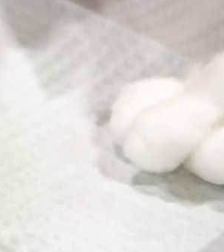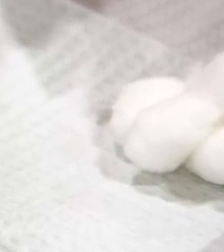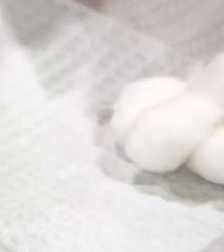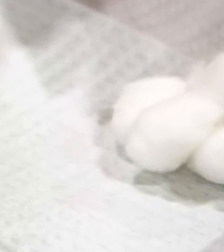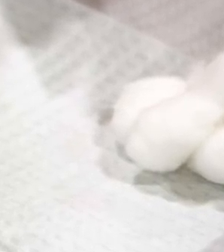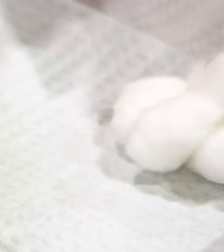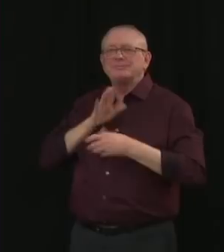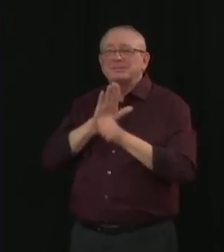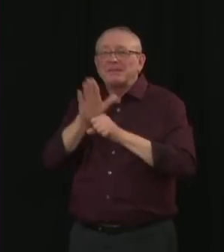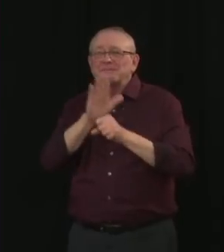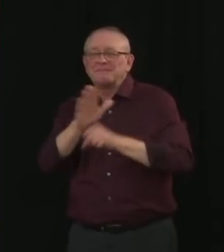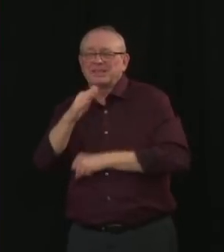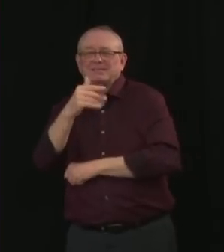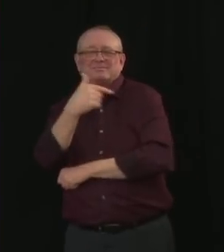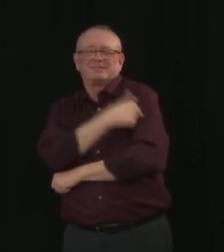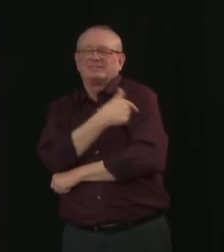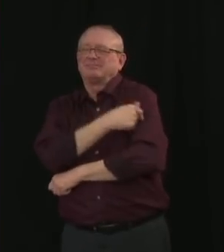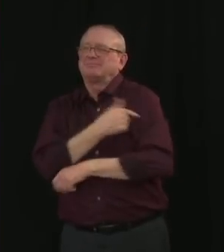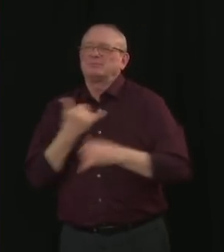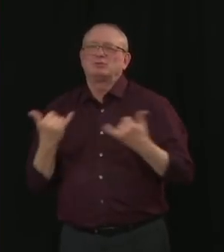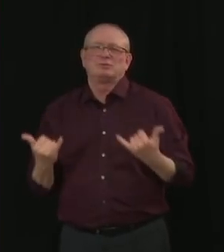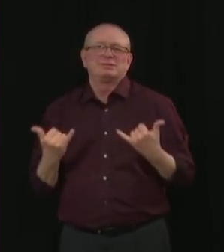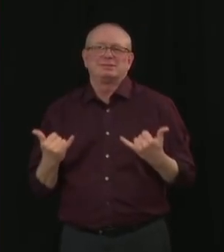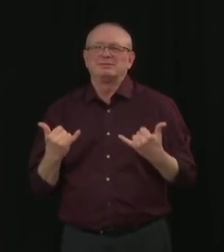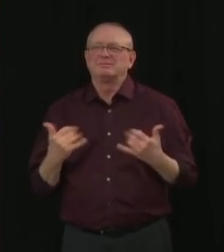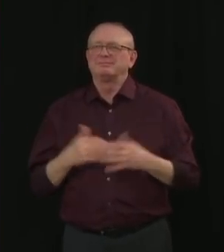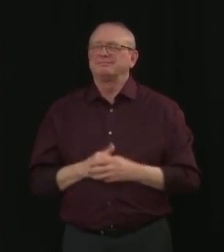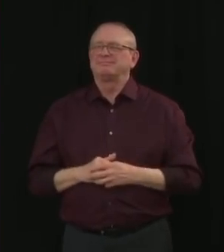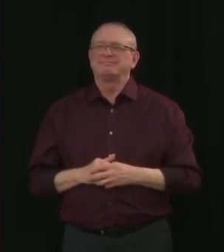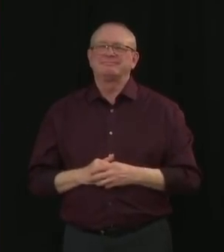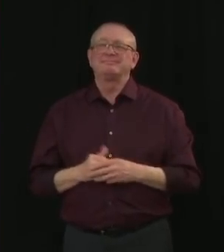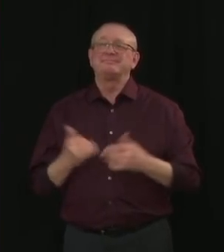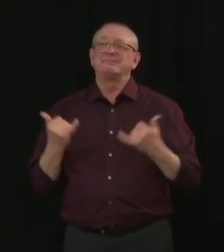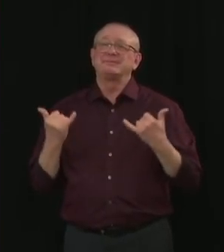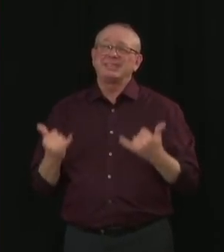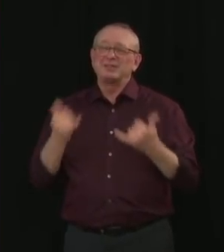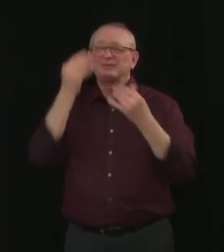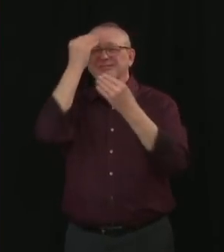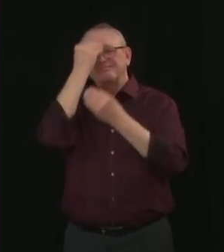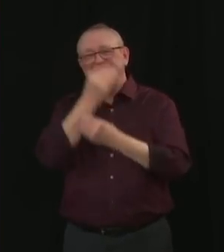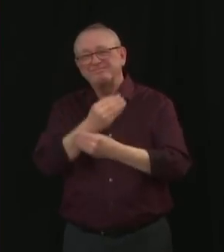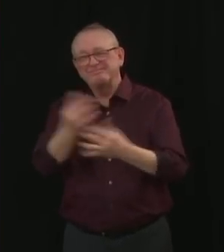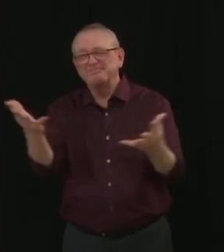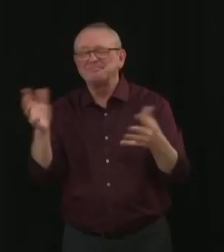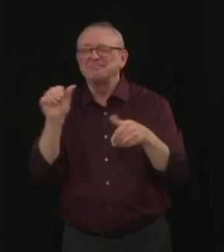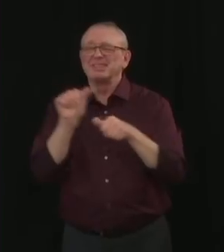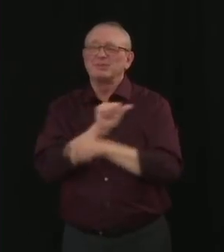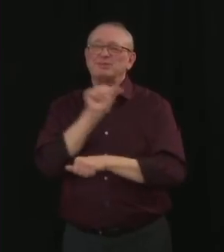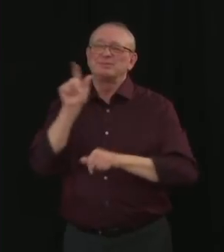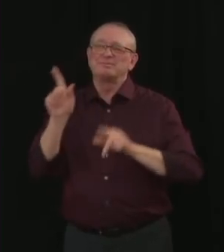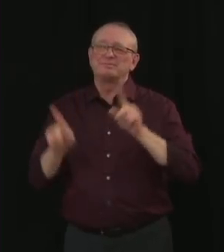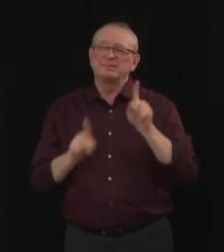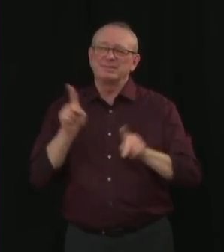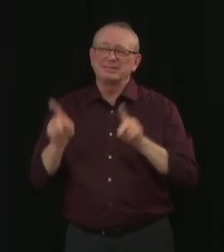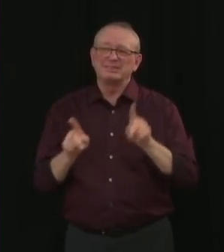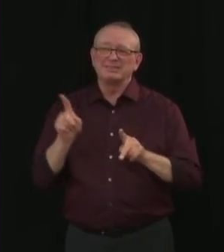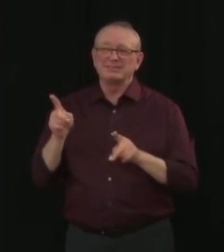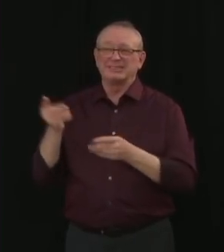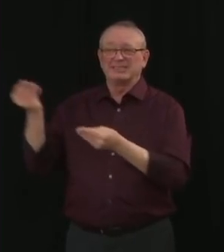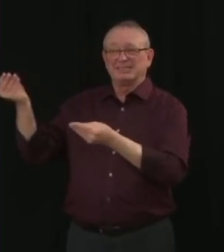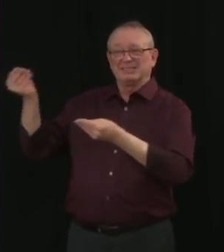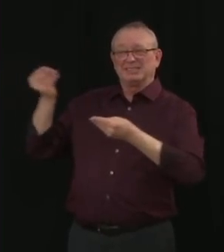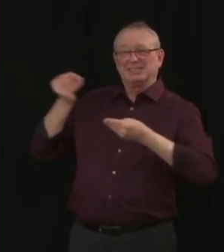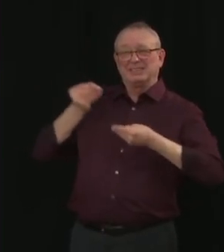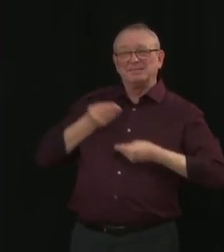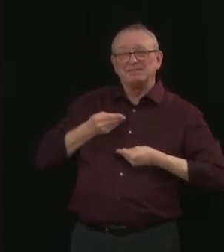In the meantime, let me assure all Albertans that as soon as we have doses secured, we will get them